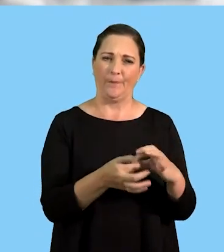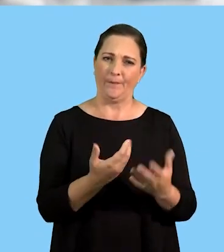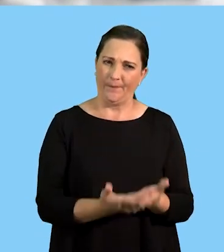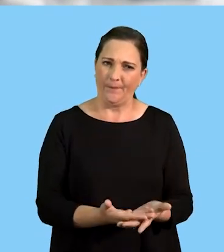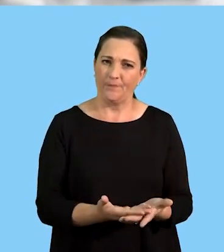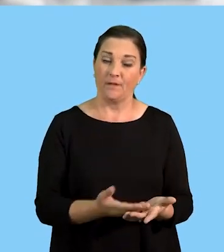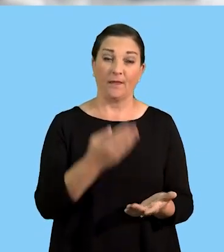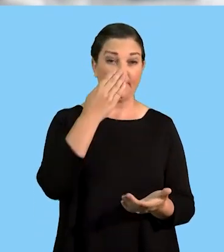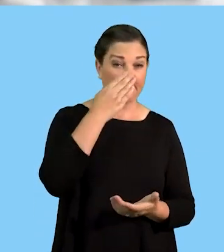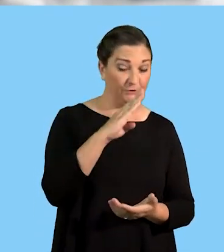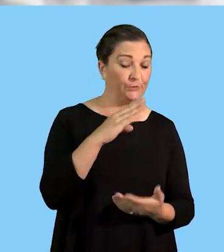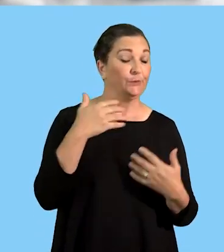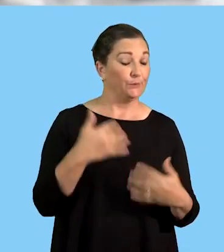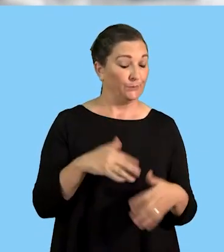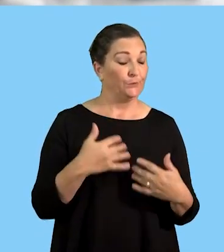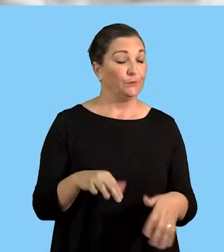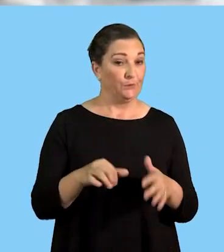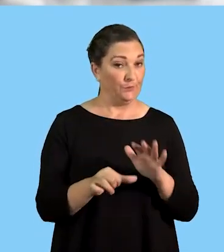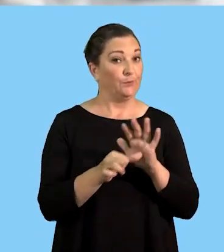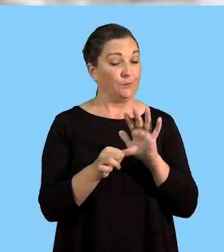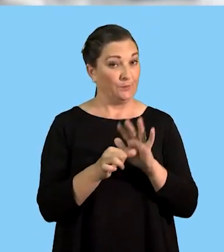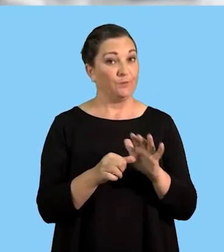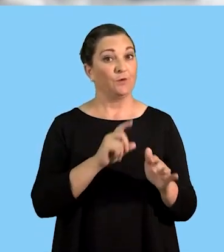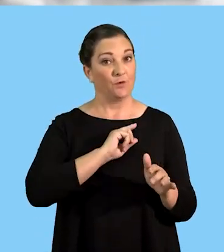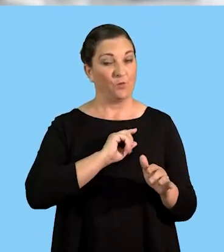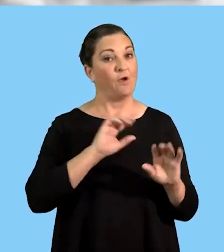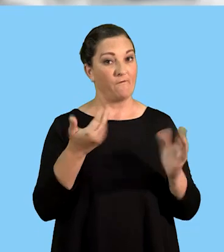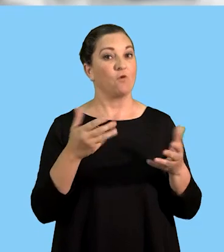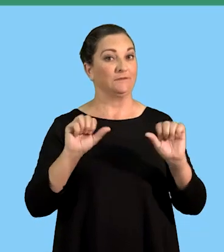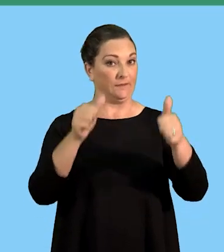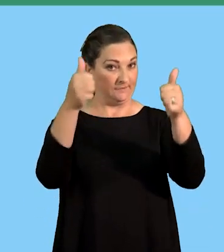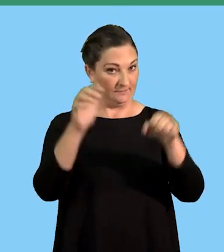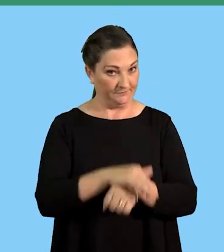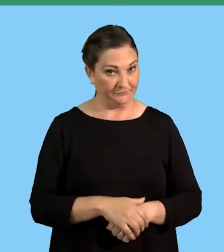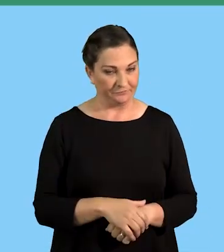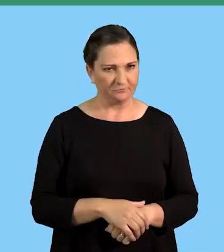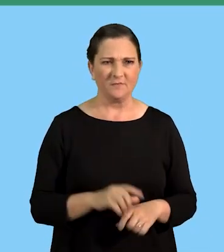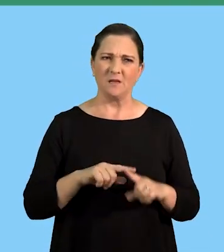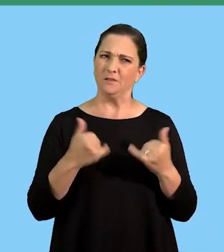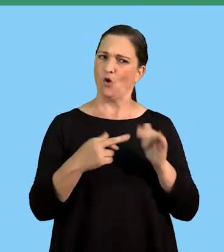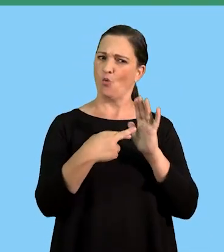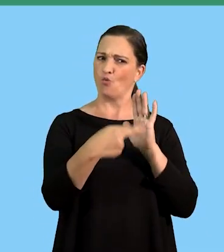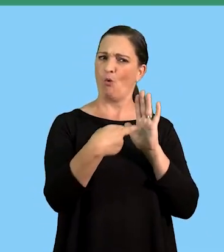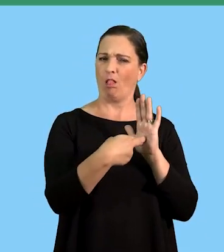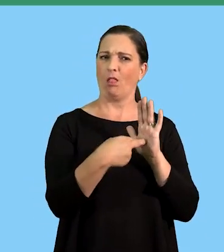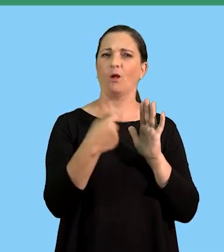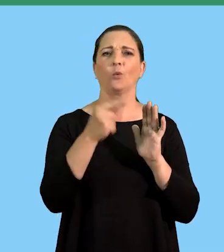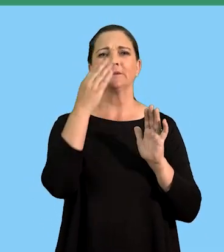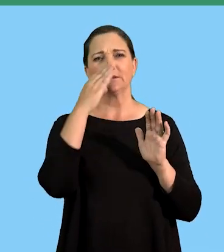influencing the success because their attitude really, really does influence the success. Now, let us talk about it. The role of